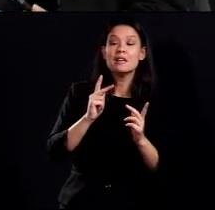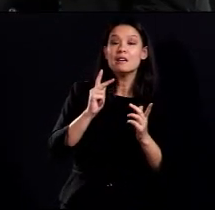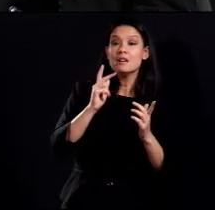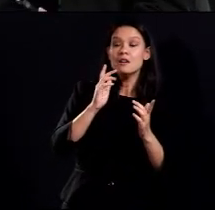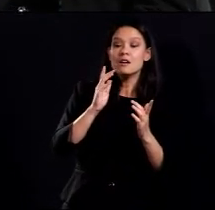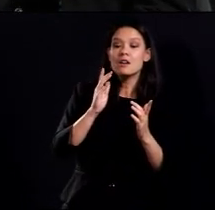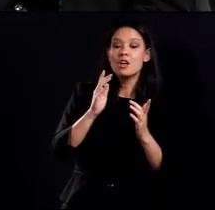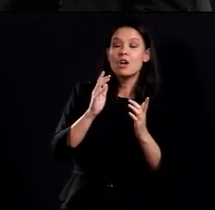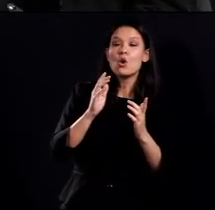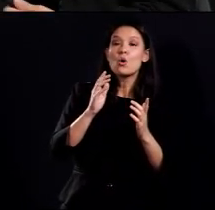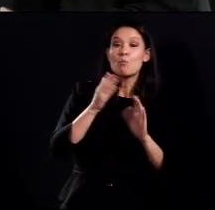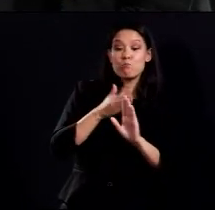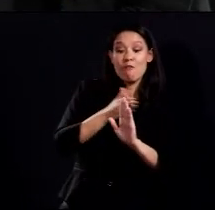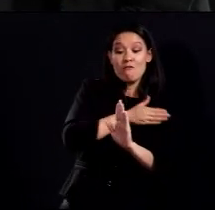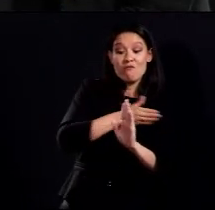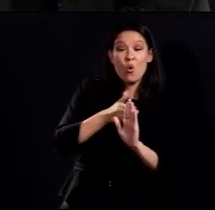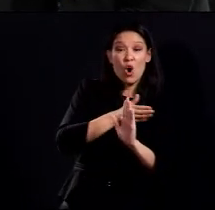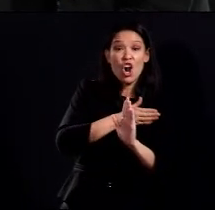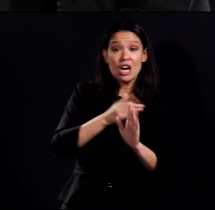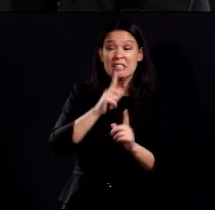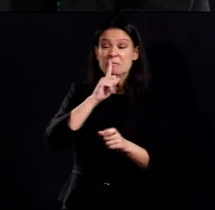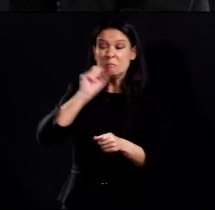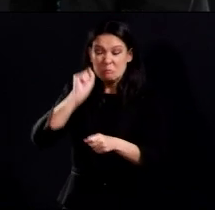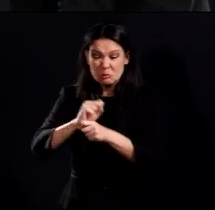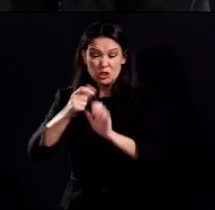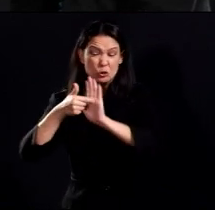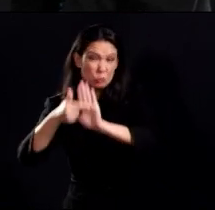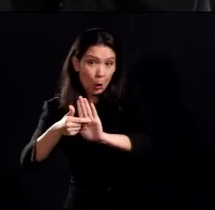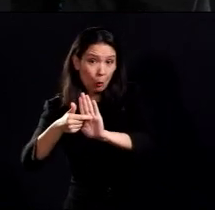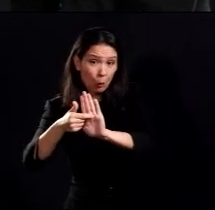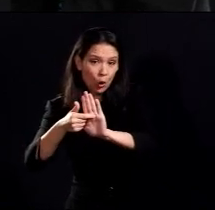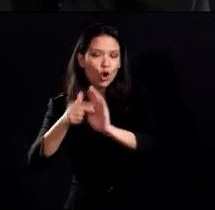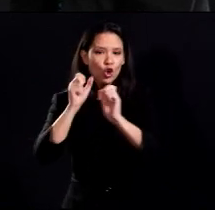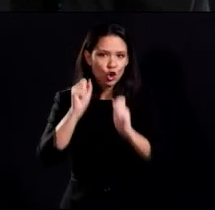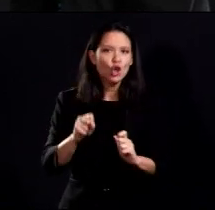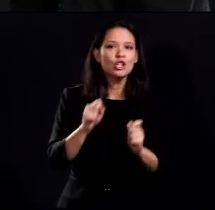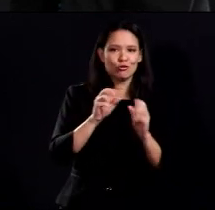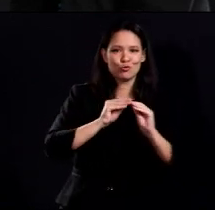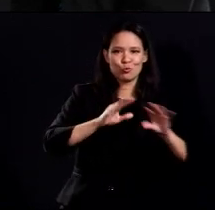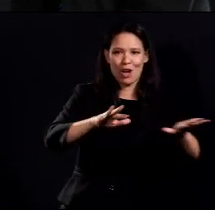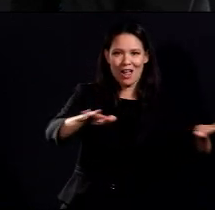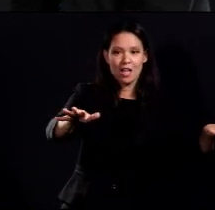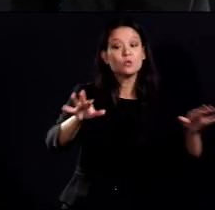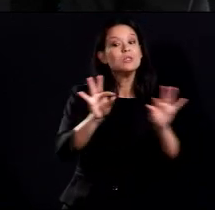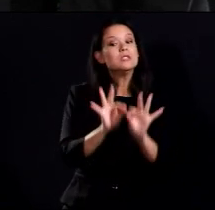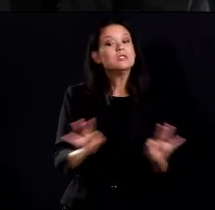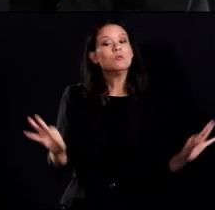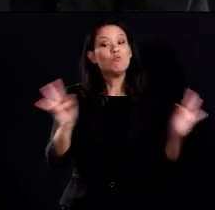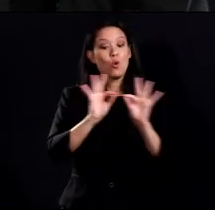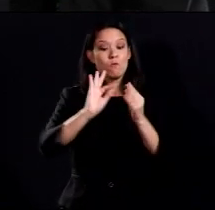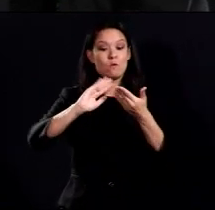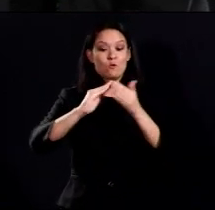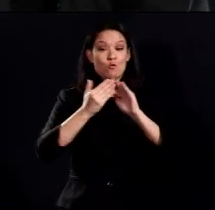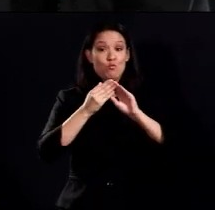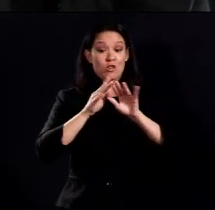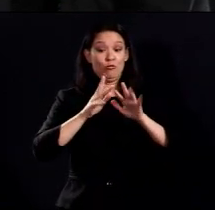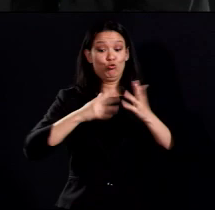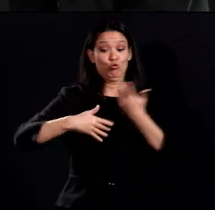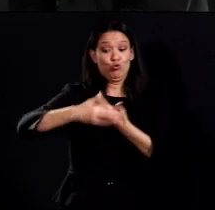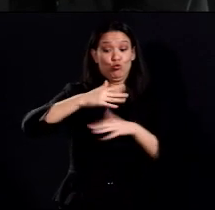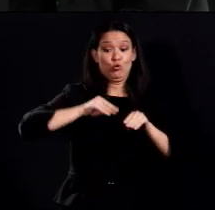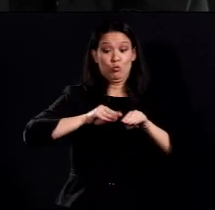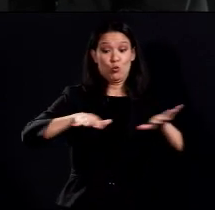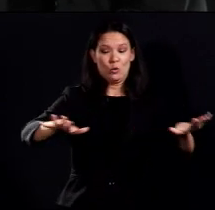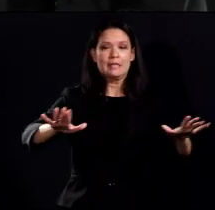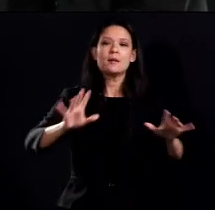they could spread the virus. Hence, the reason for stopping community transmission is to stay home,